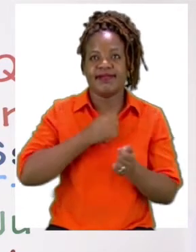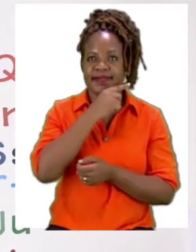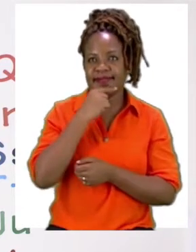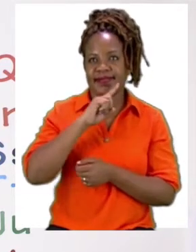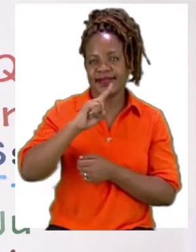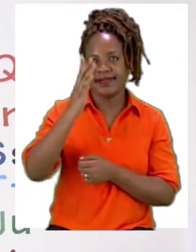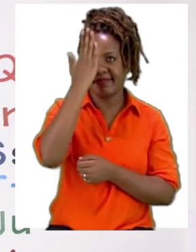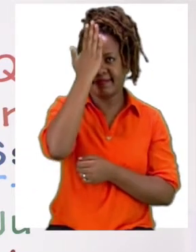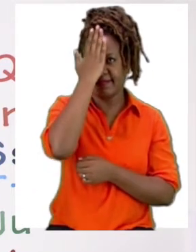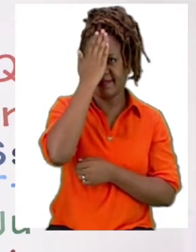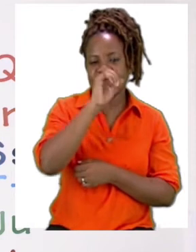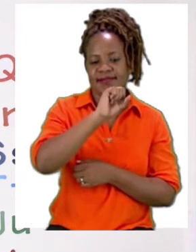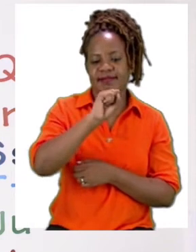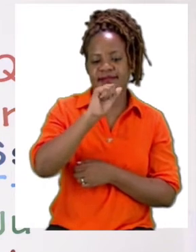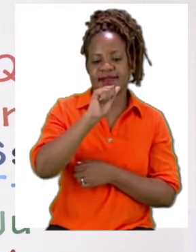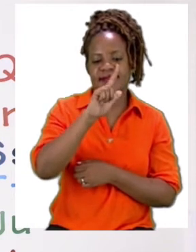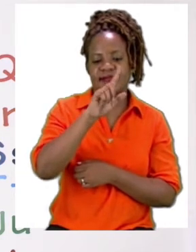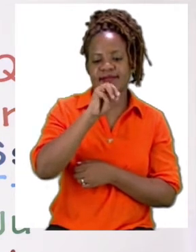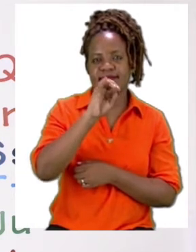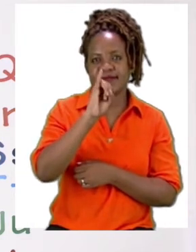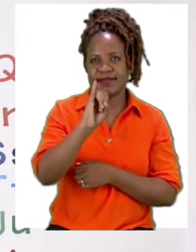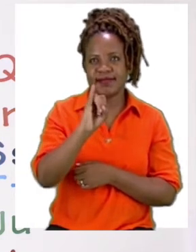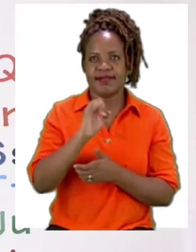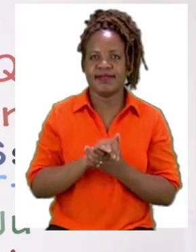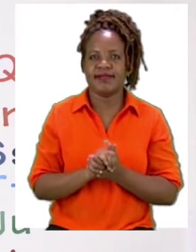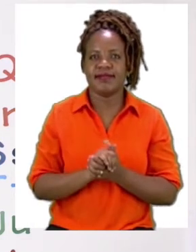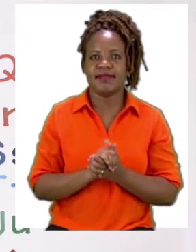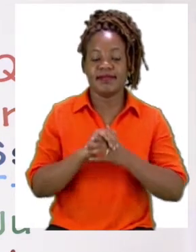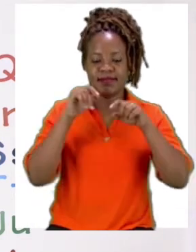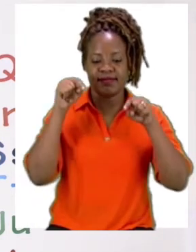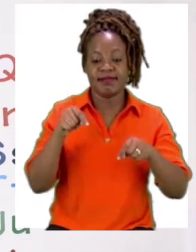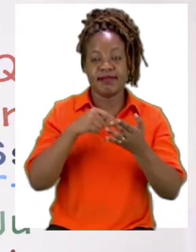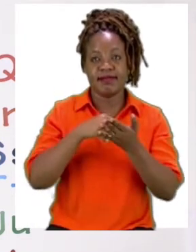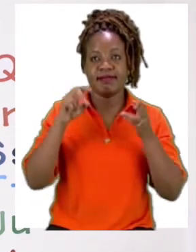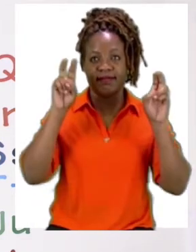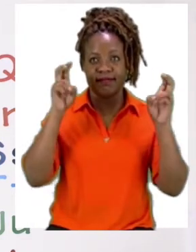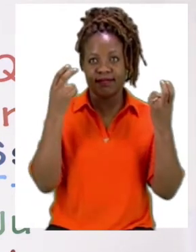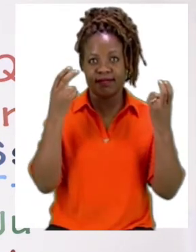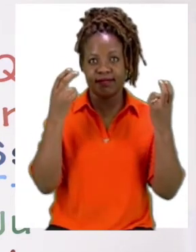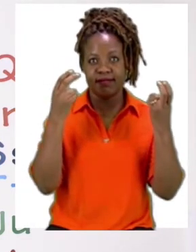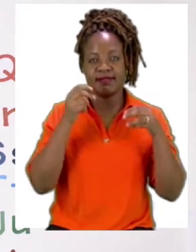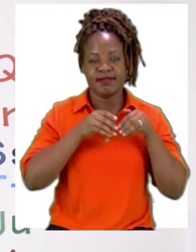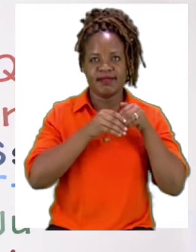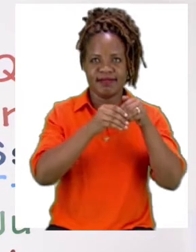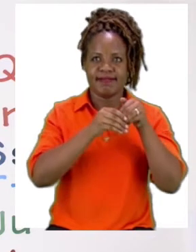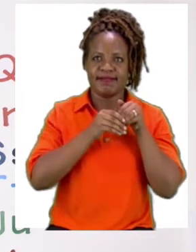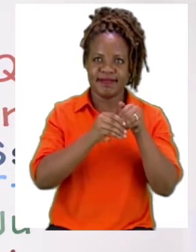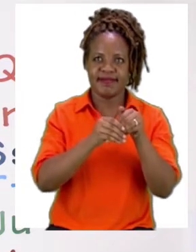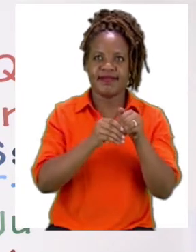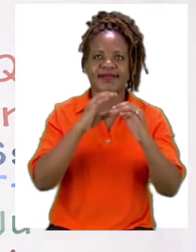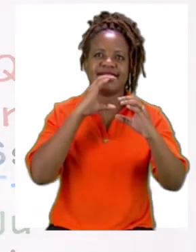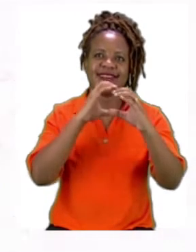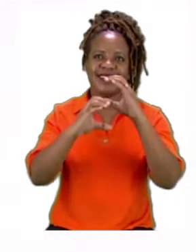Mutsa and thank you so much for joining me today. Our theme this week is Transport